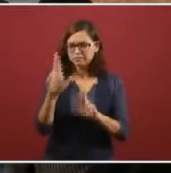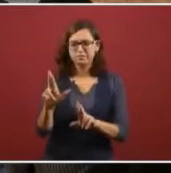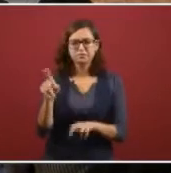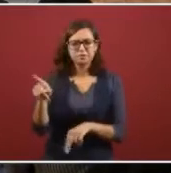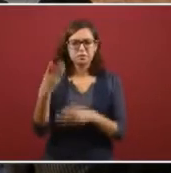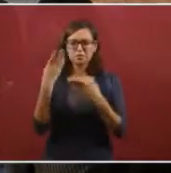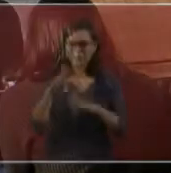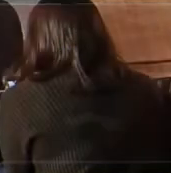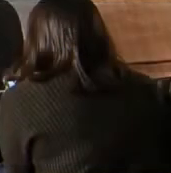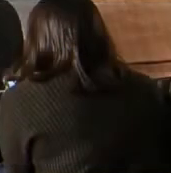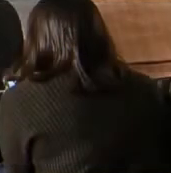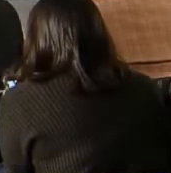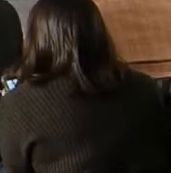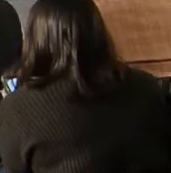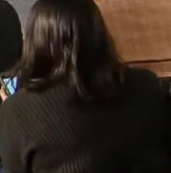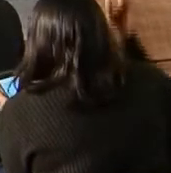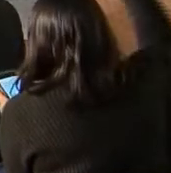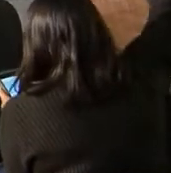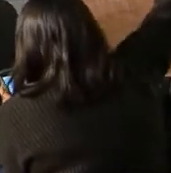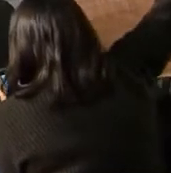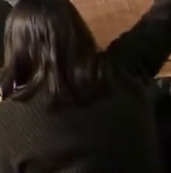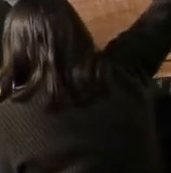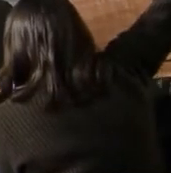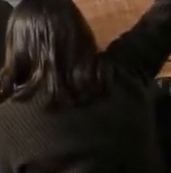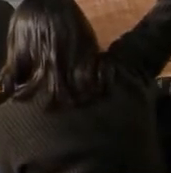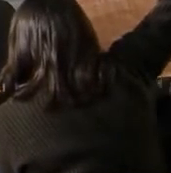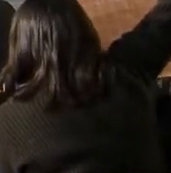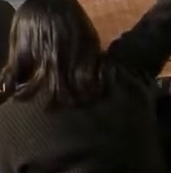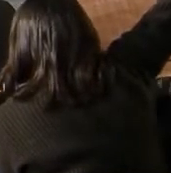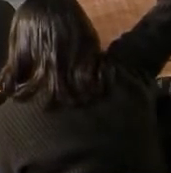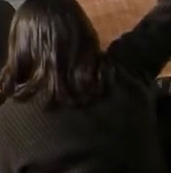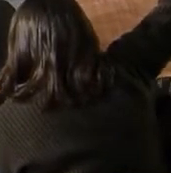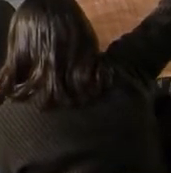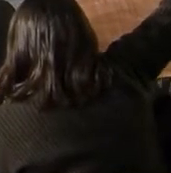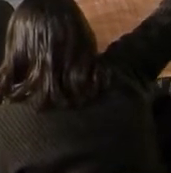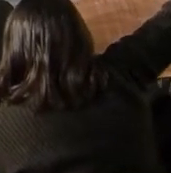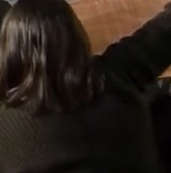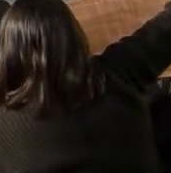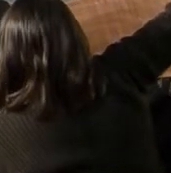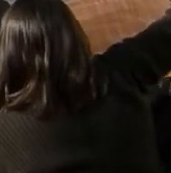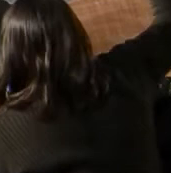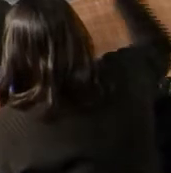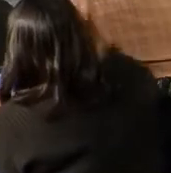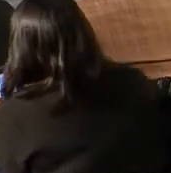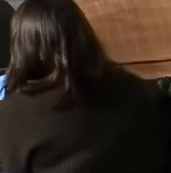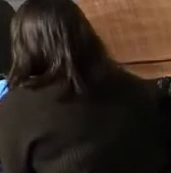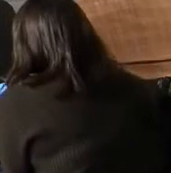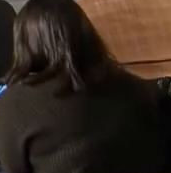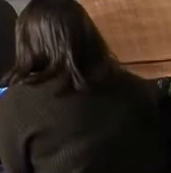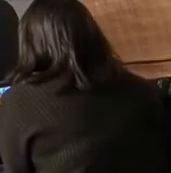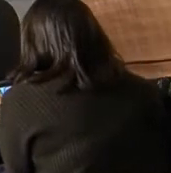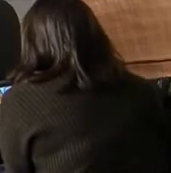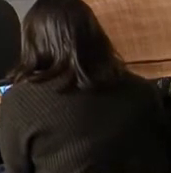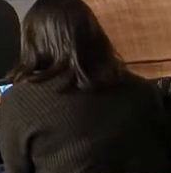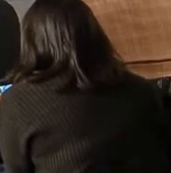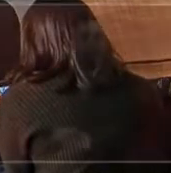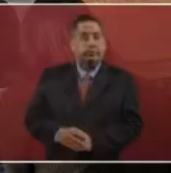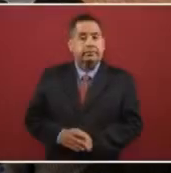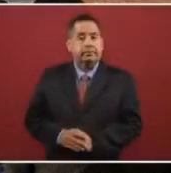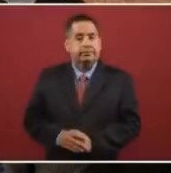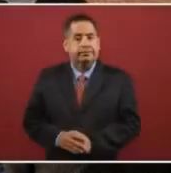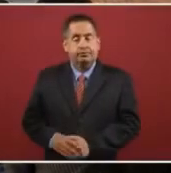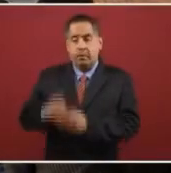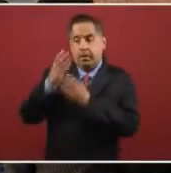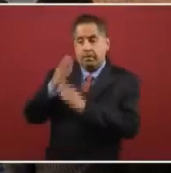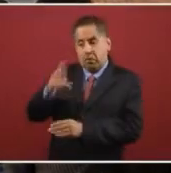from the, uh, Bank of Mexico. They are autonomous. We don't get involved